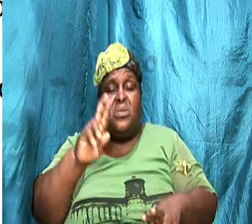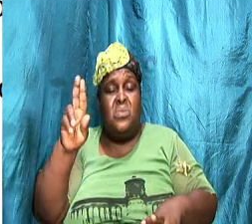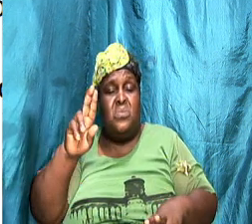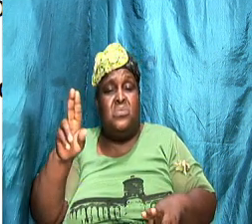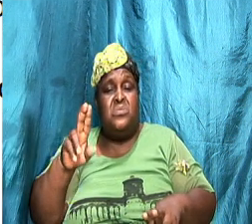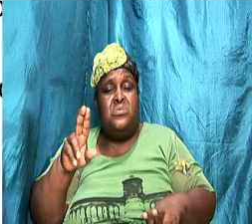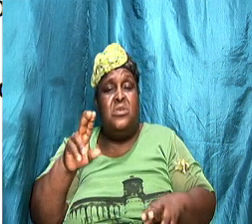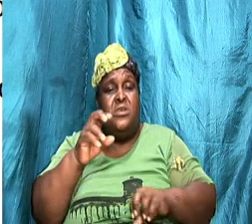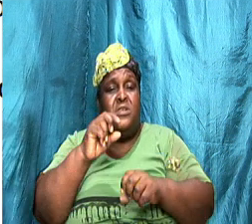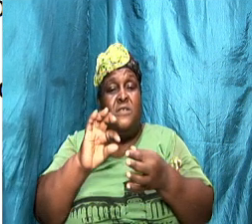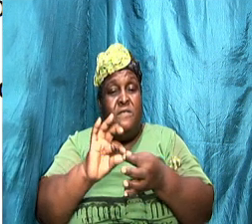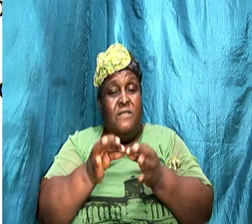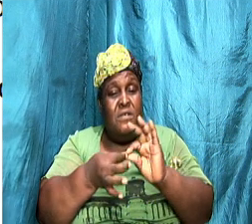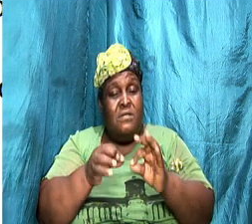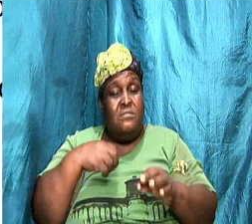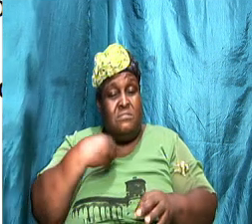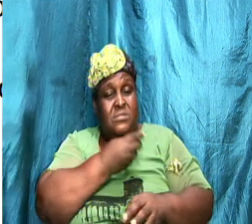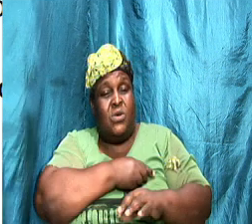differences